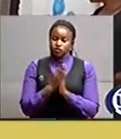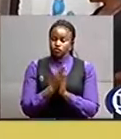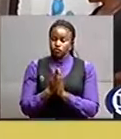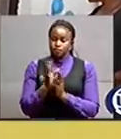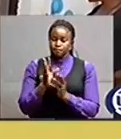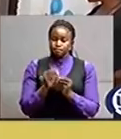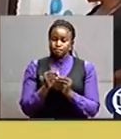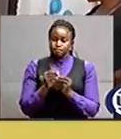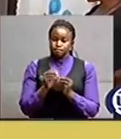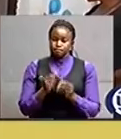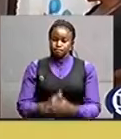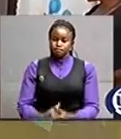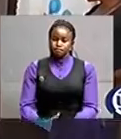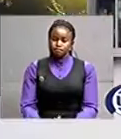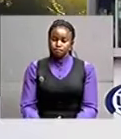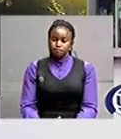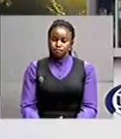news